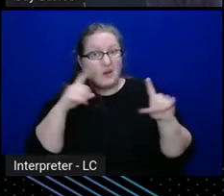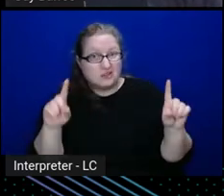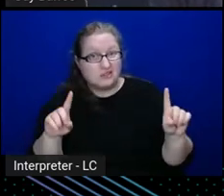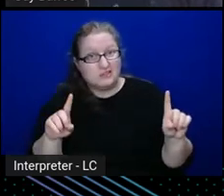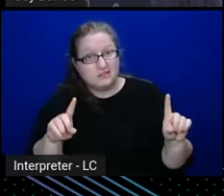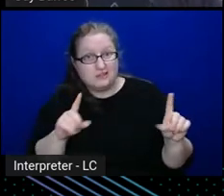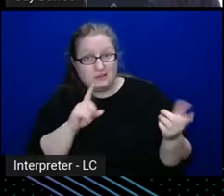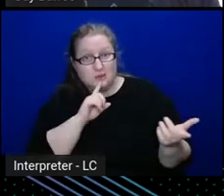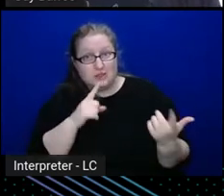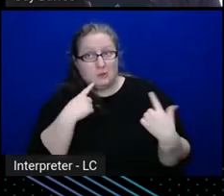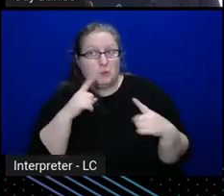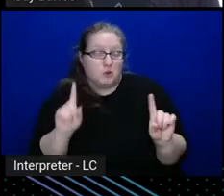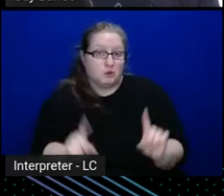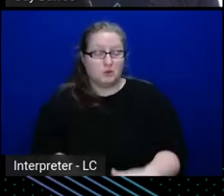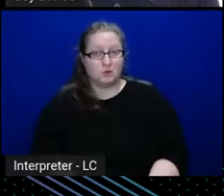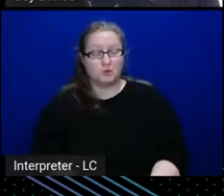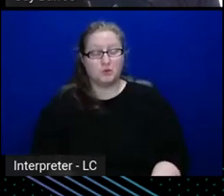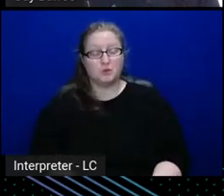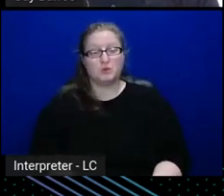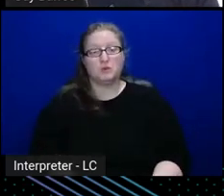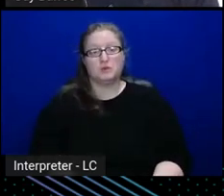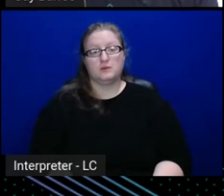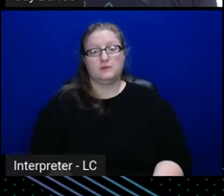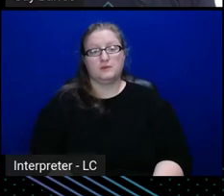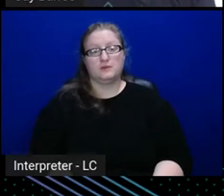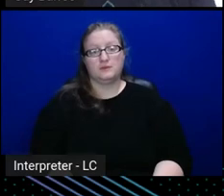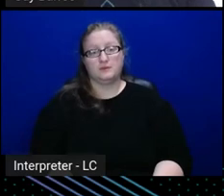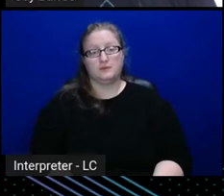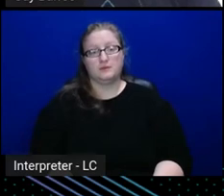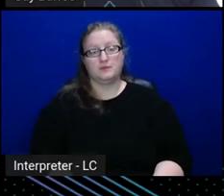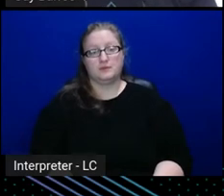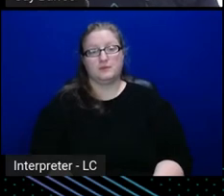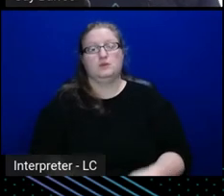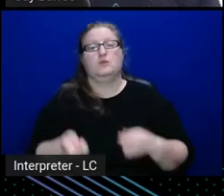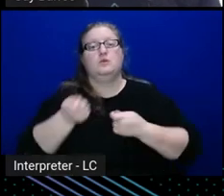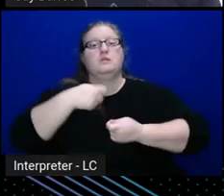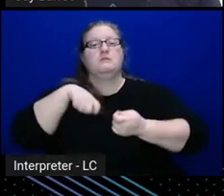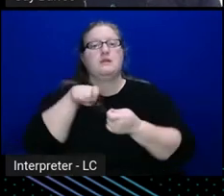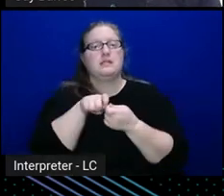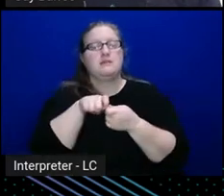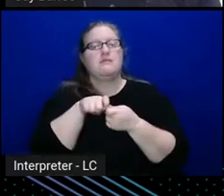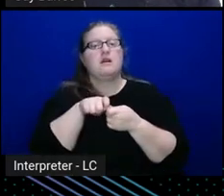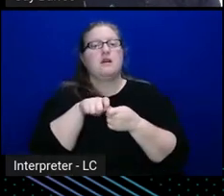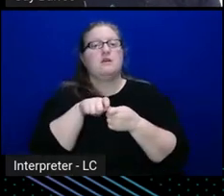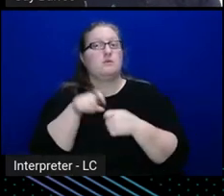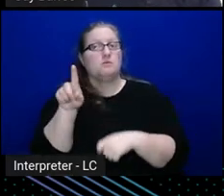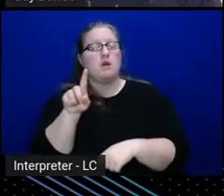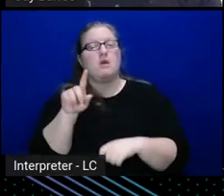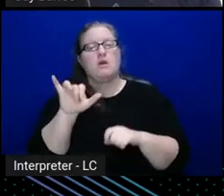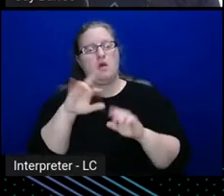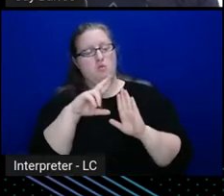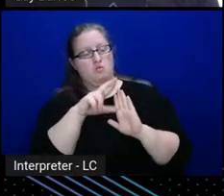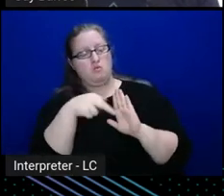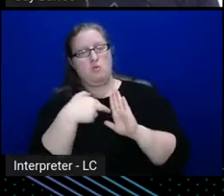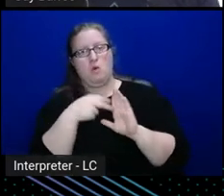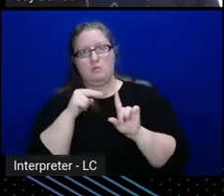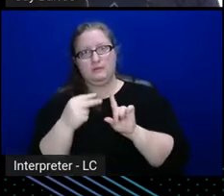right, and you specify this on a role perspective, now, if you are using